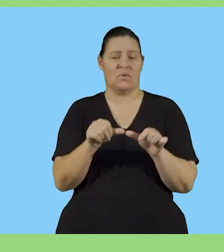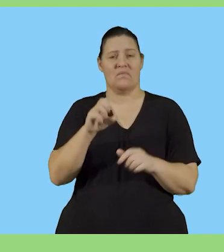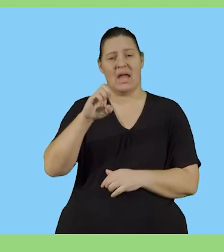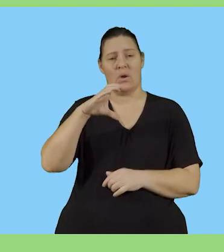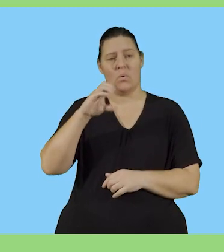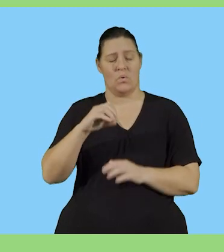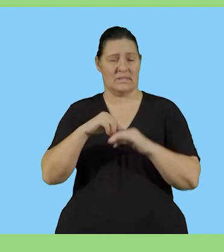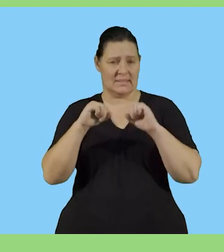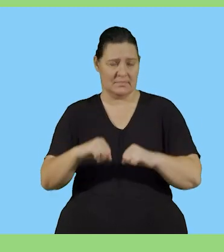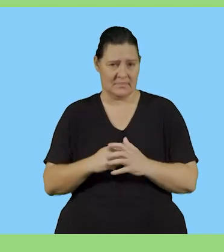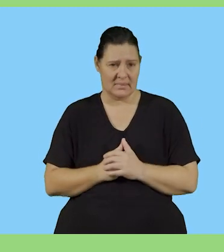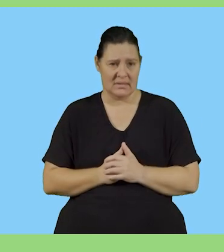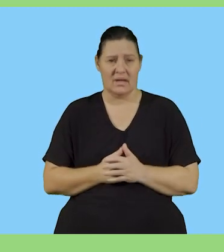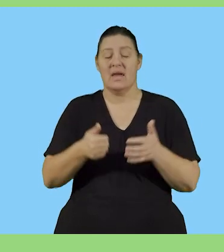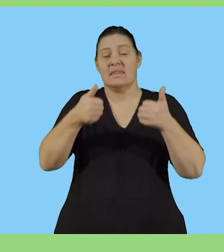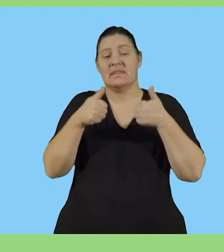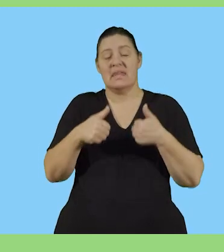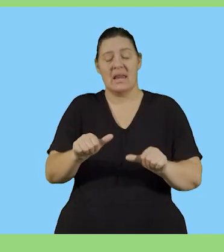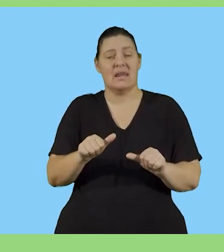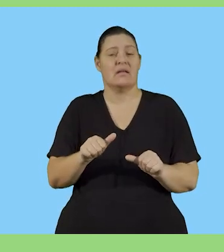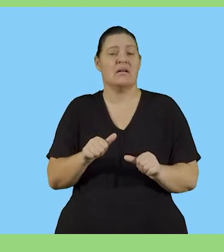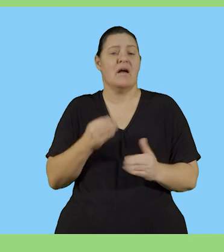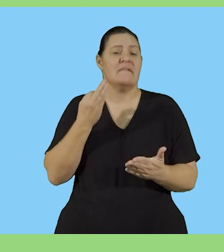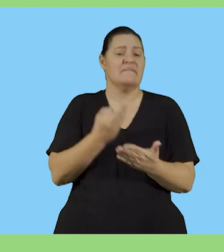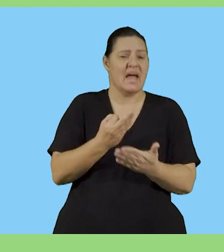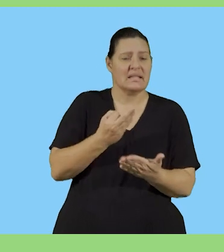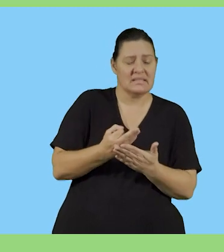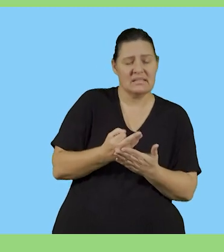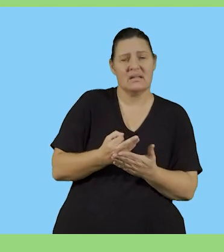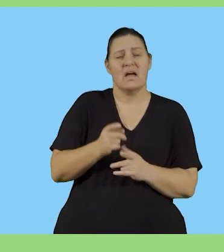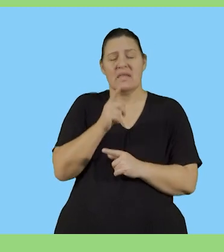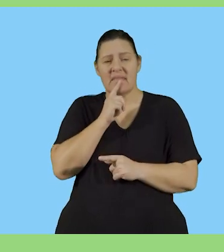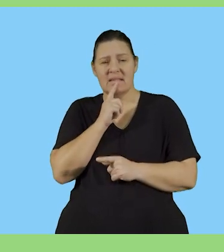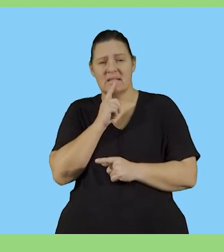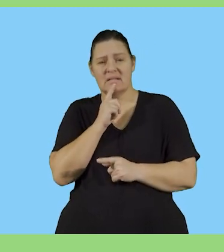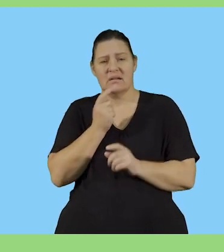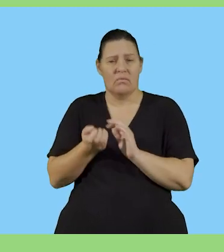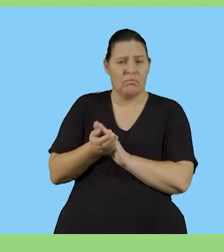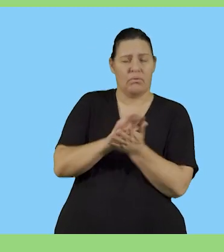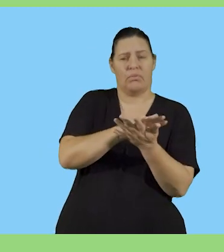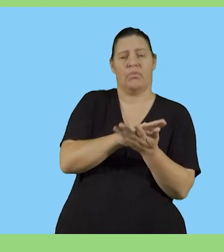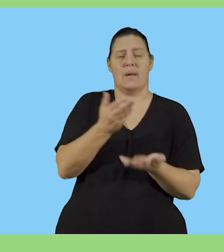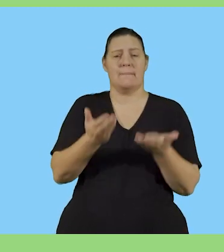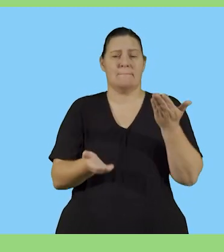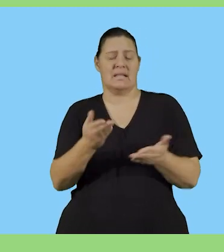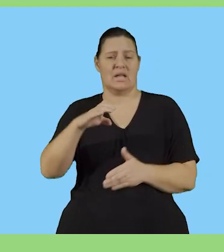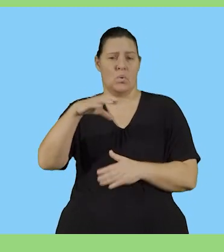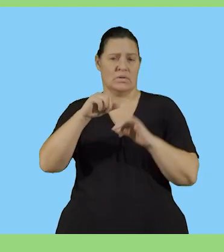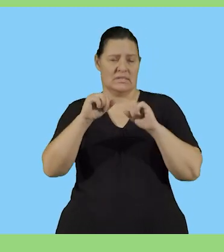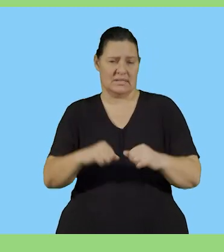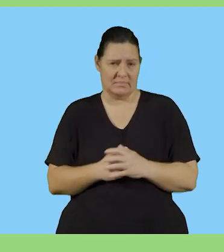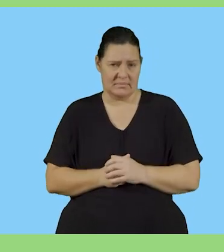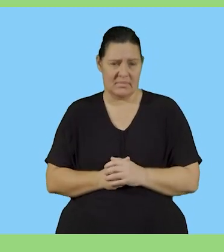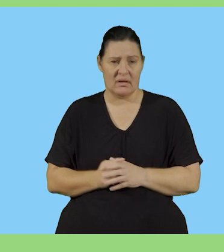the size of the ecosystem. We will then further speak about the factors that disrupt the balance in the ecosystem.